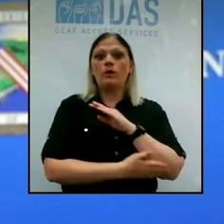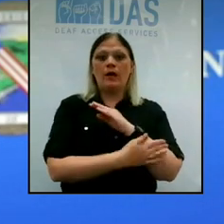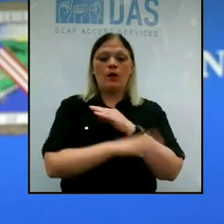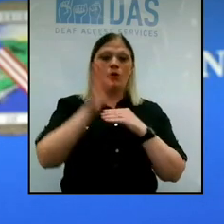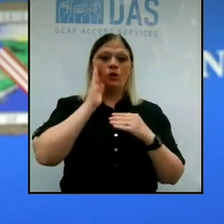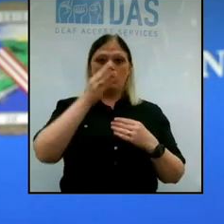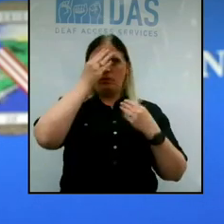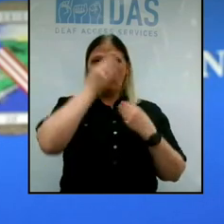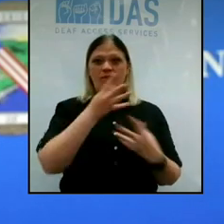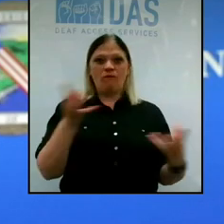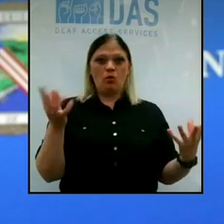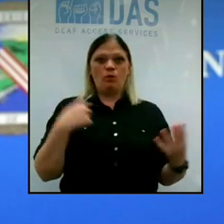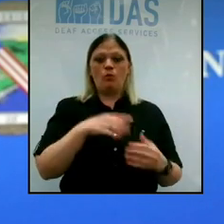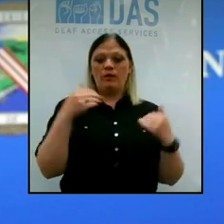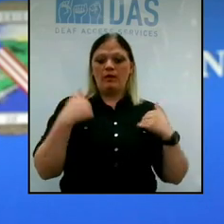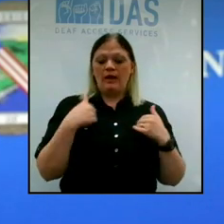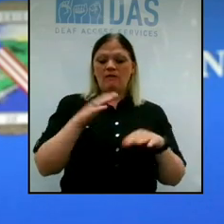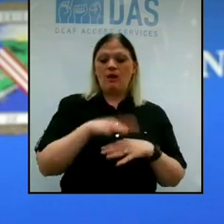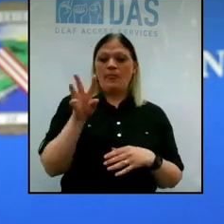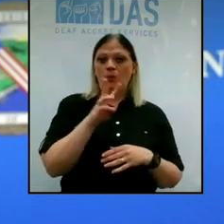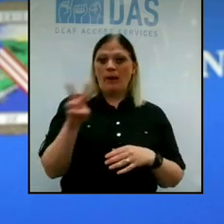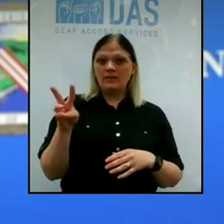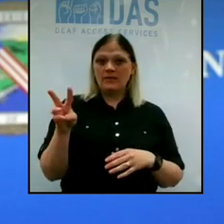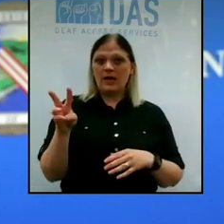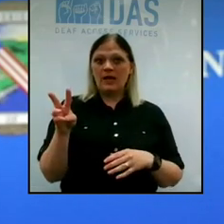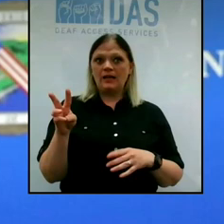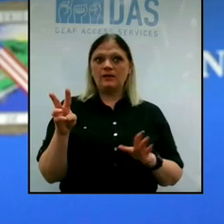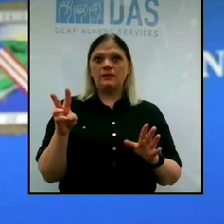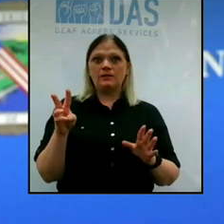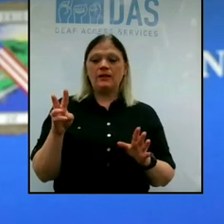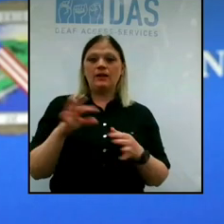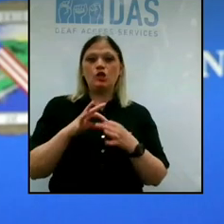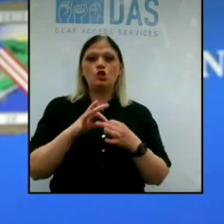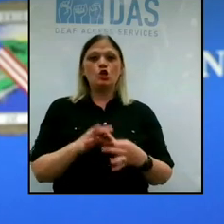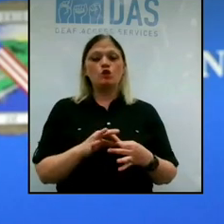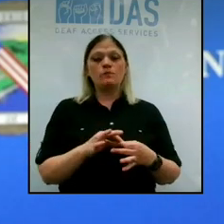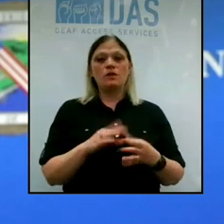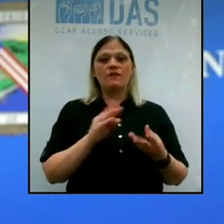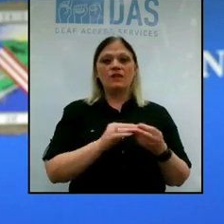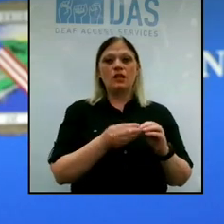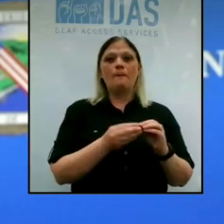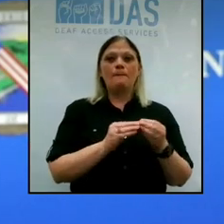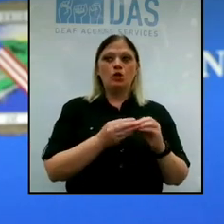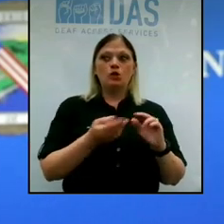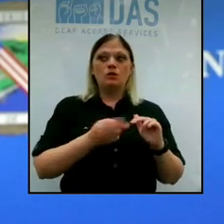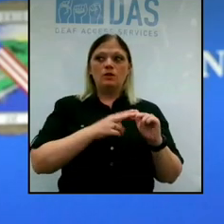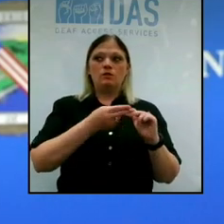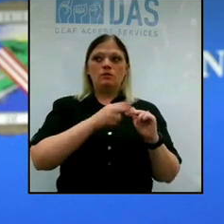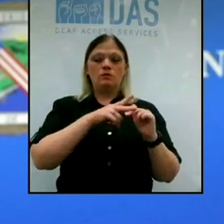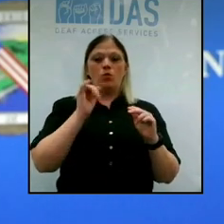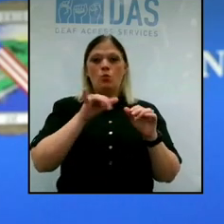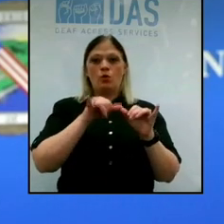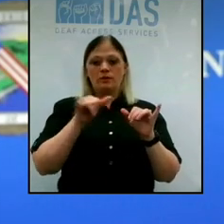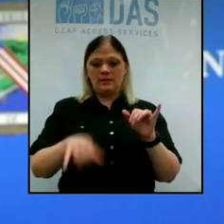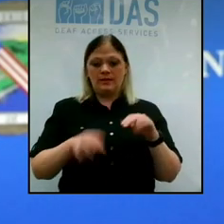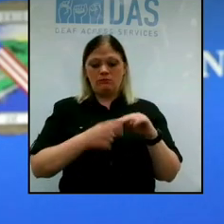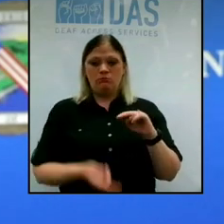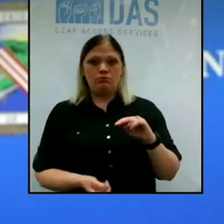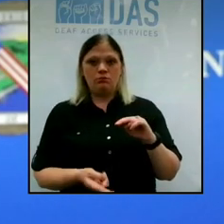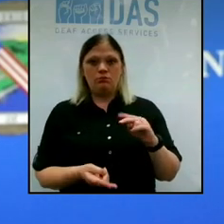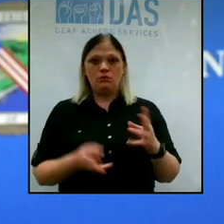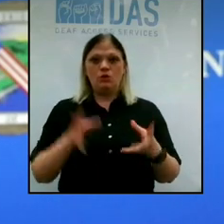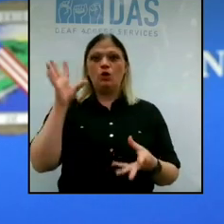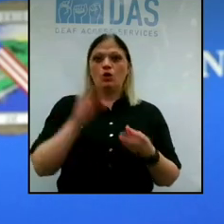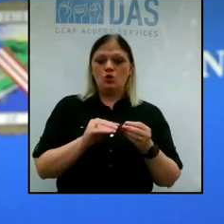informed. We have this information on our website at the time. You know, where we are in terms of our numbers creeping up or staying down in terms of